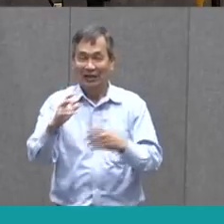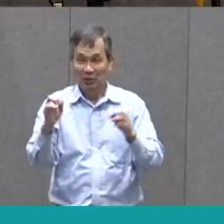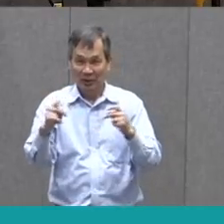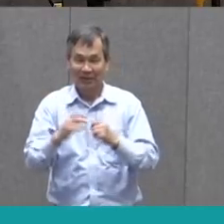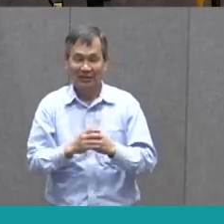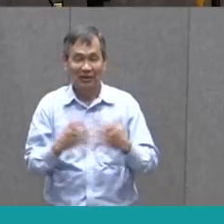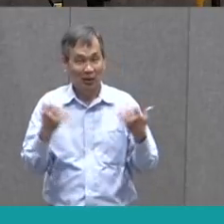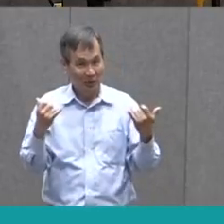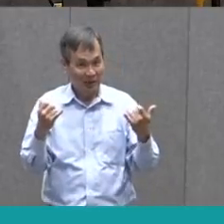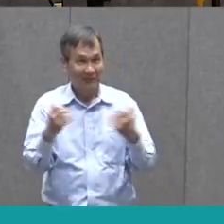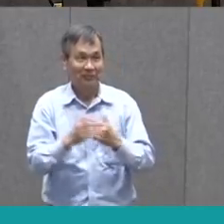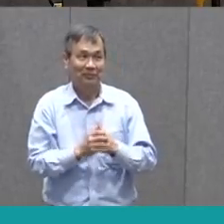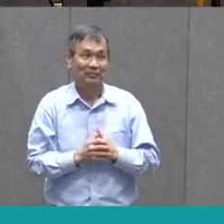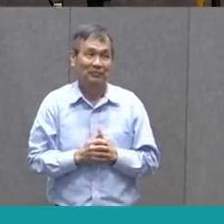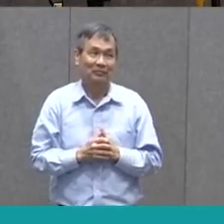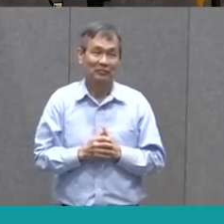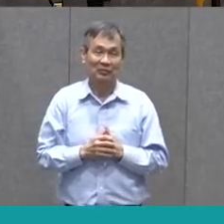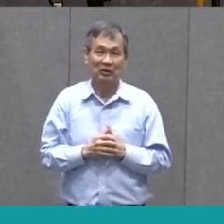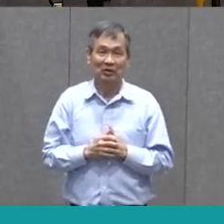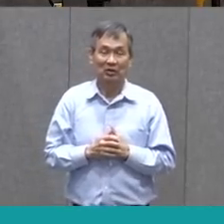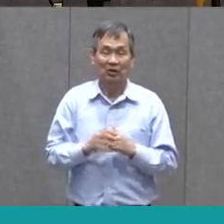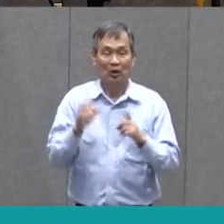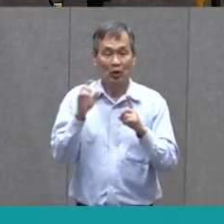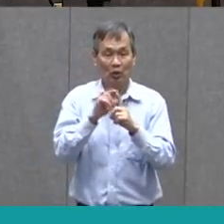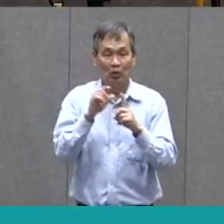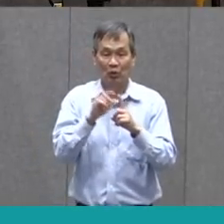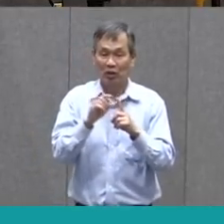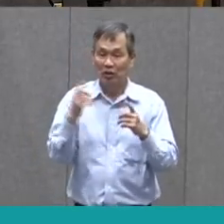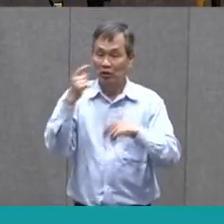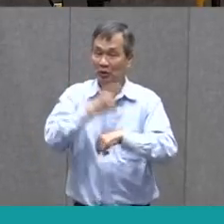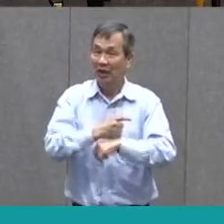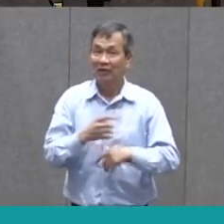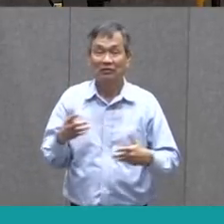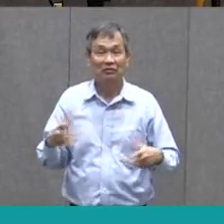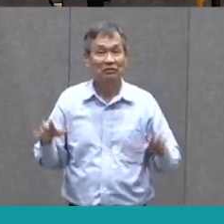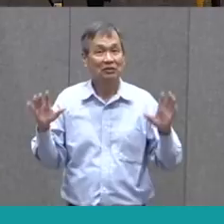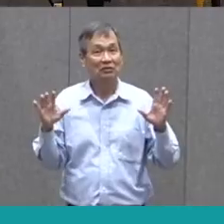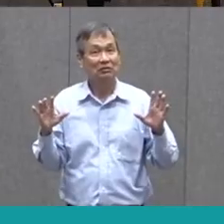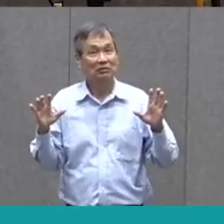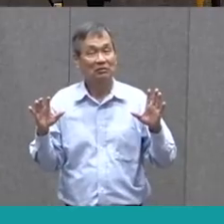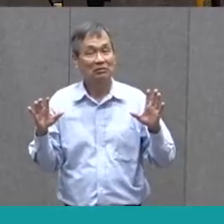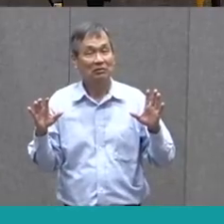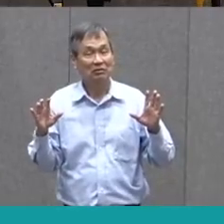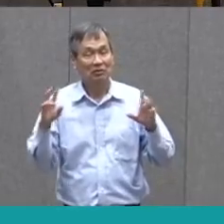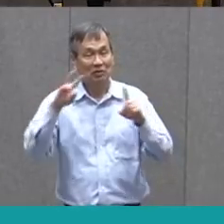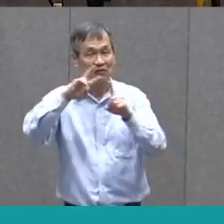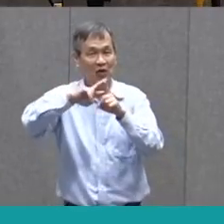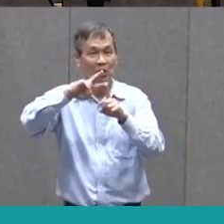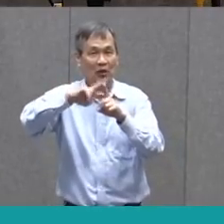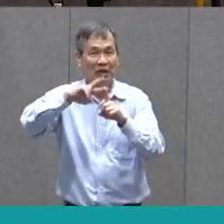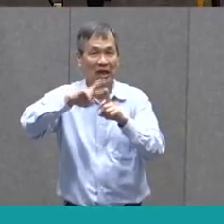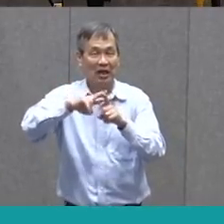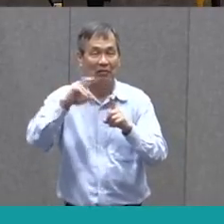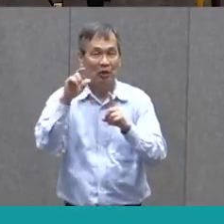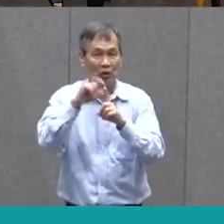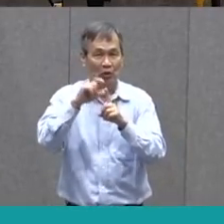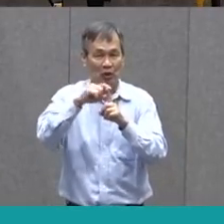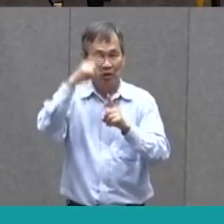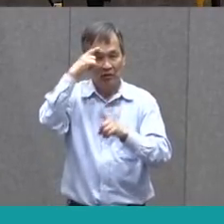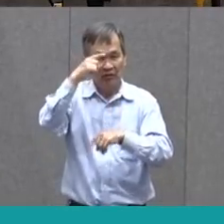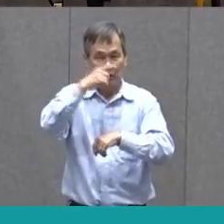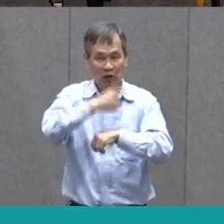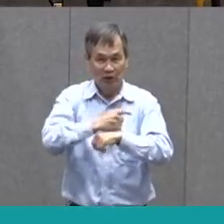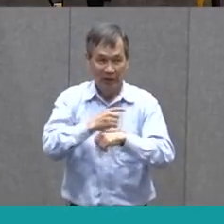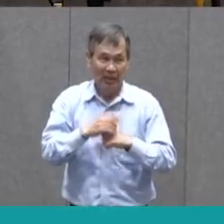Well, that's it for word work of the day. No, vocabulary word of the day with